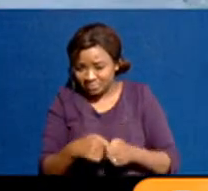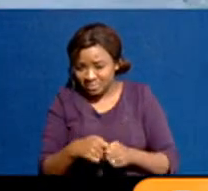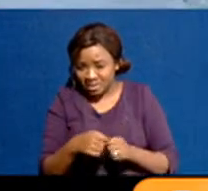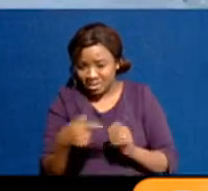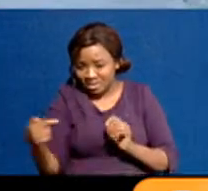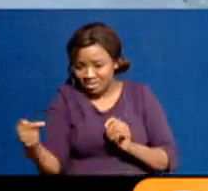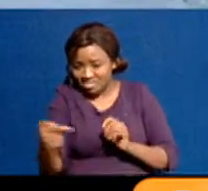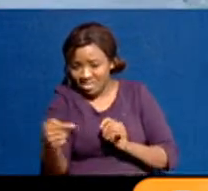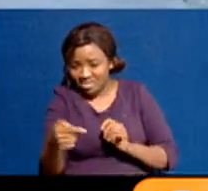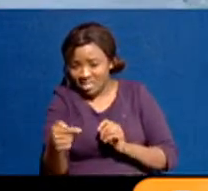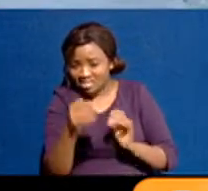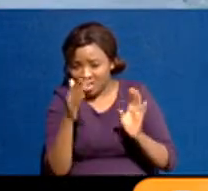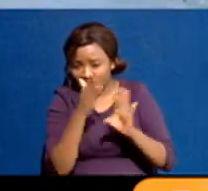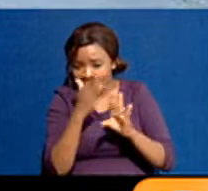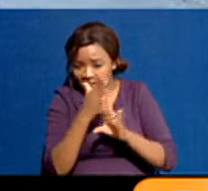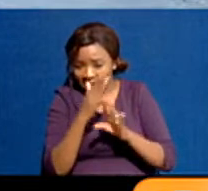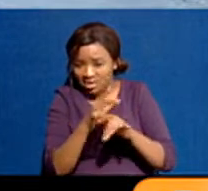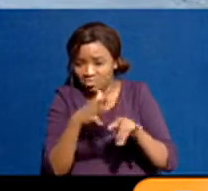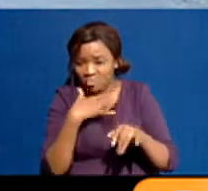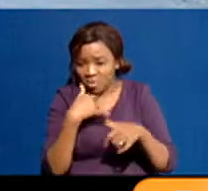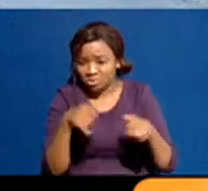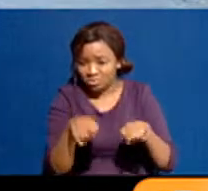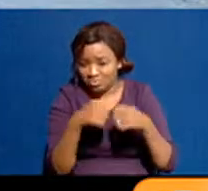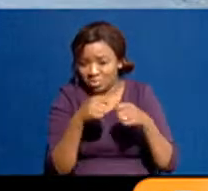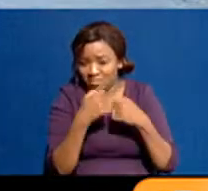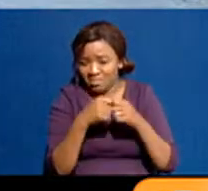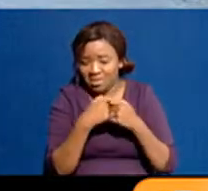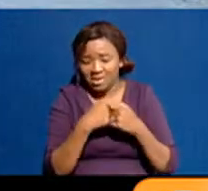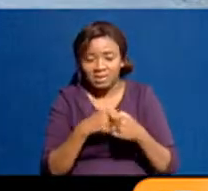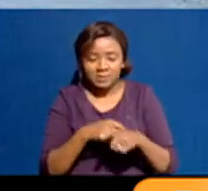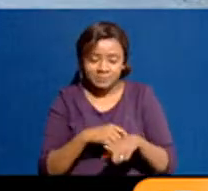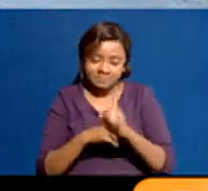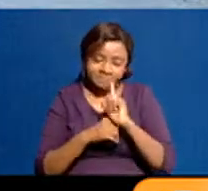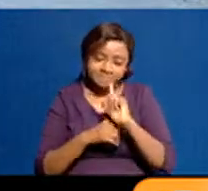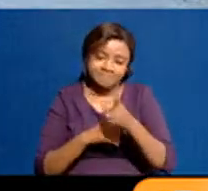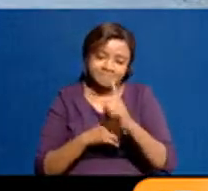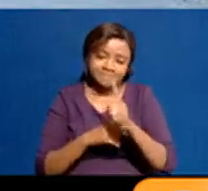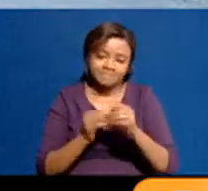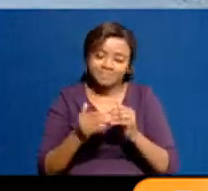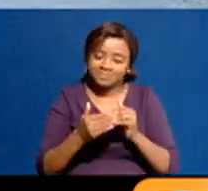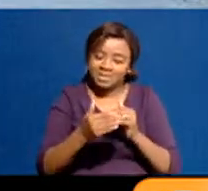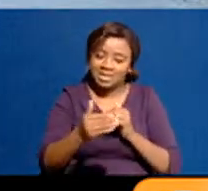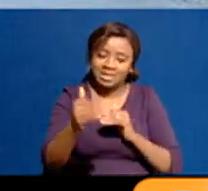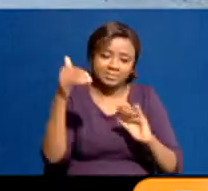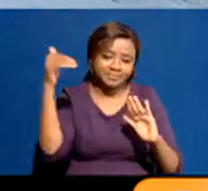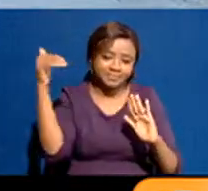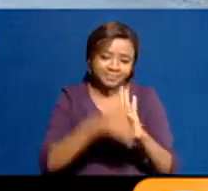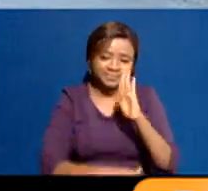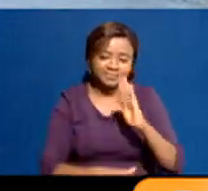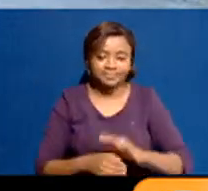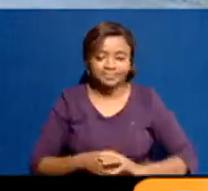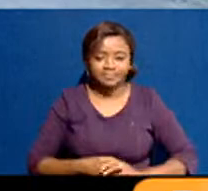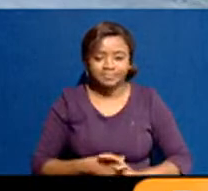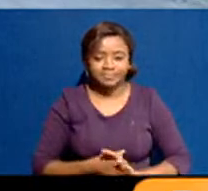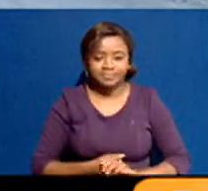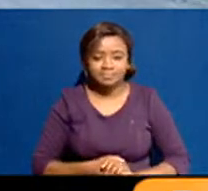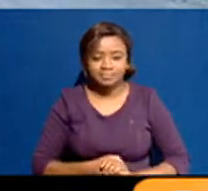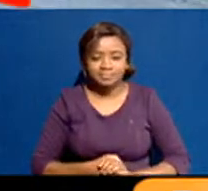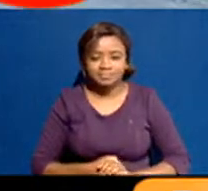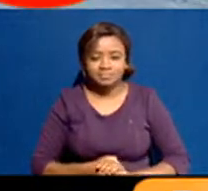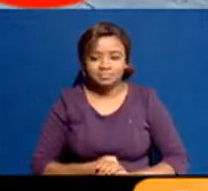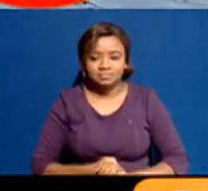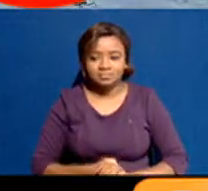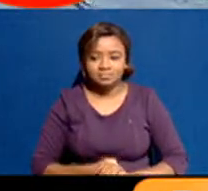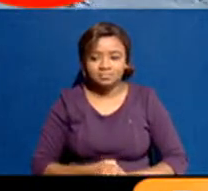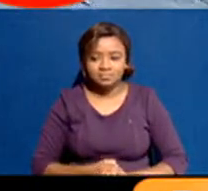met, then that actually becomes very sad because one of the things that was being said was that, fine, mean, it doesn't